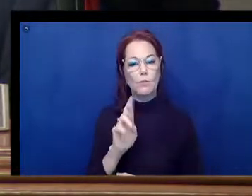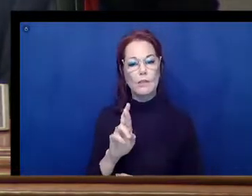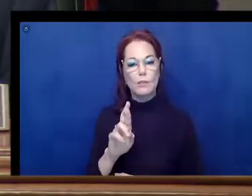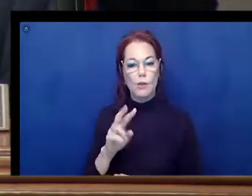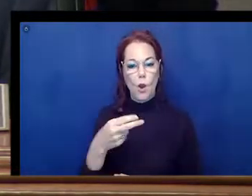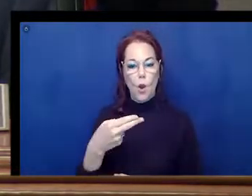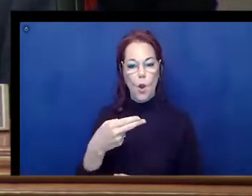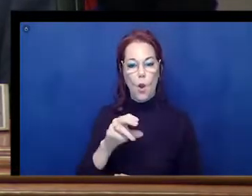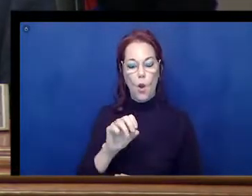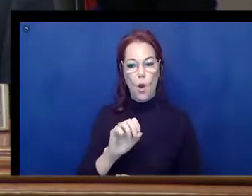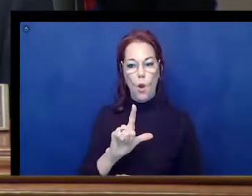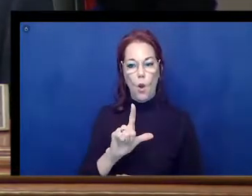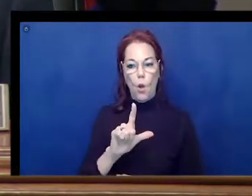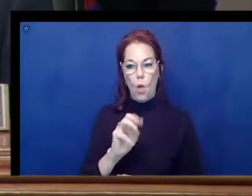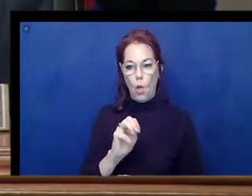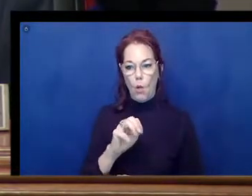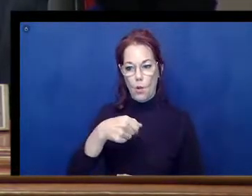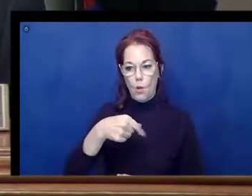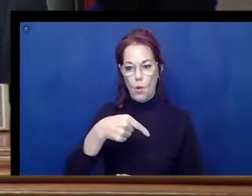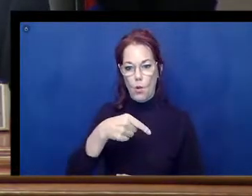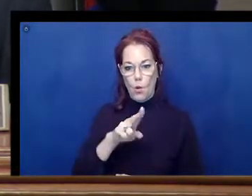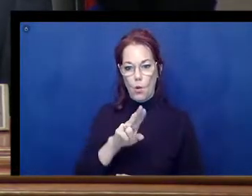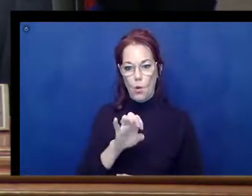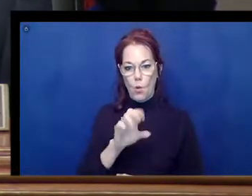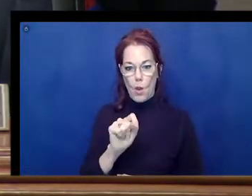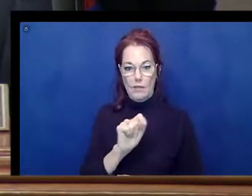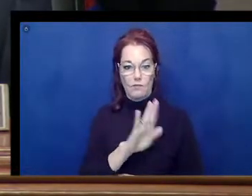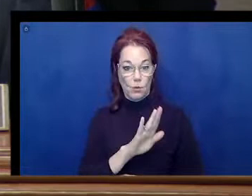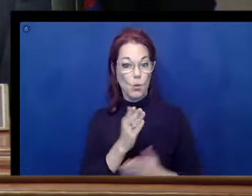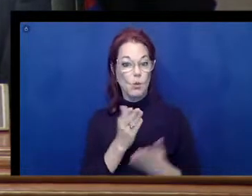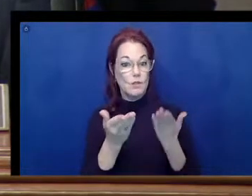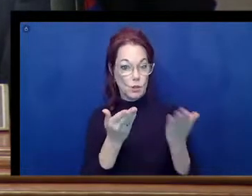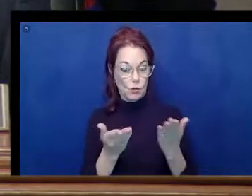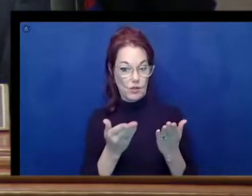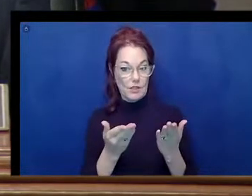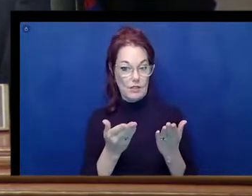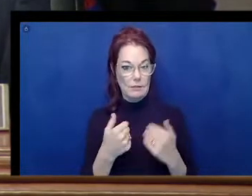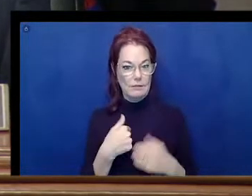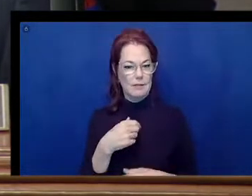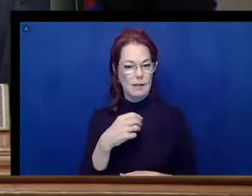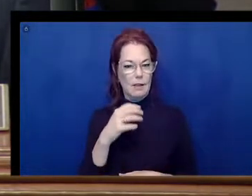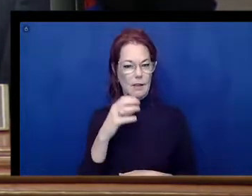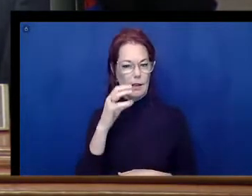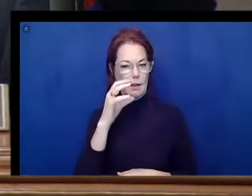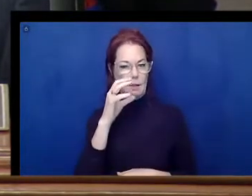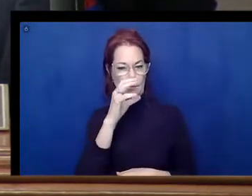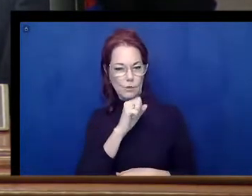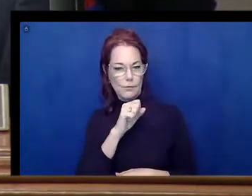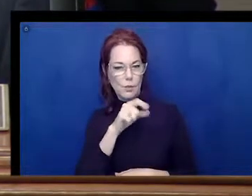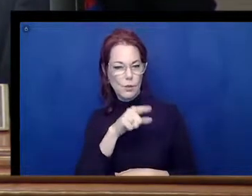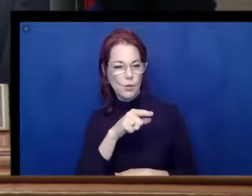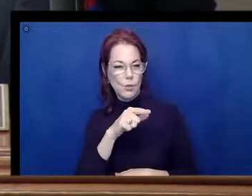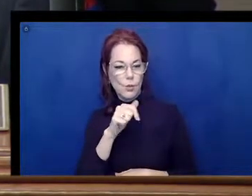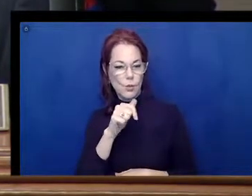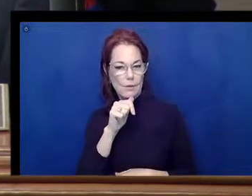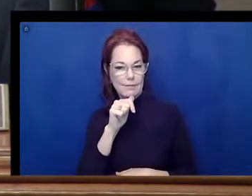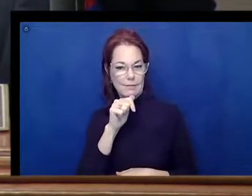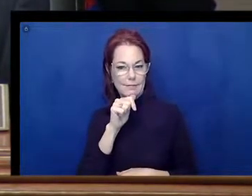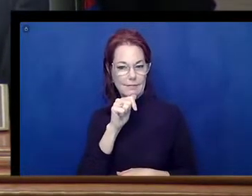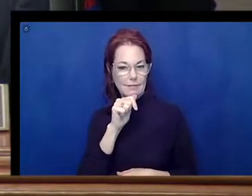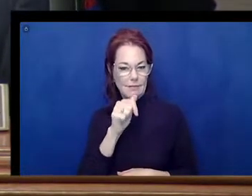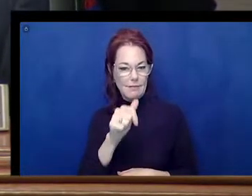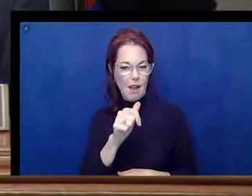your service. I gather you're not from South Carolina, but you lived for a long time in Vermont.